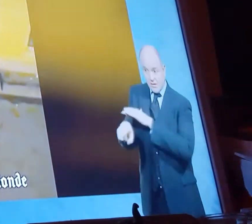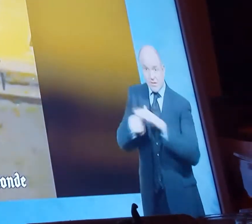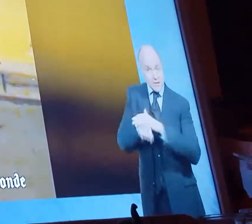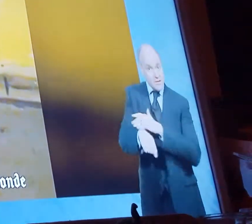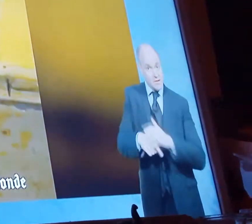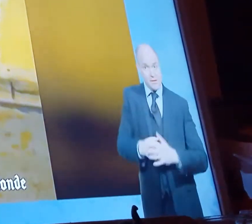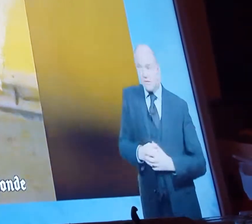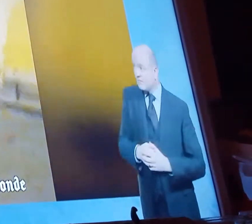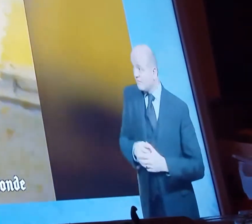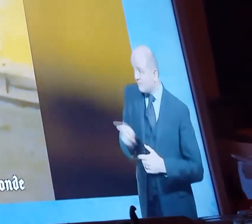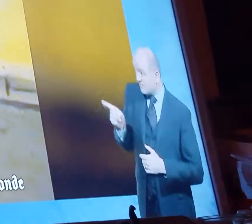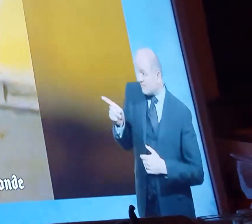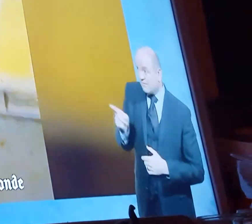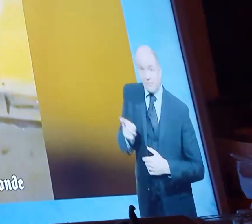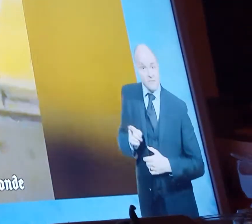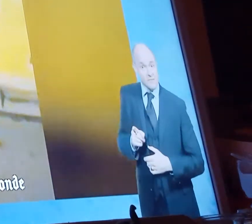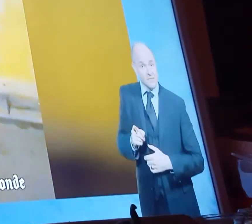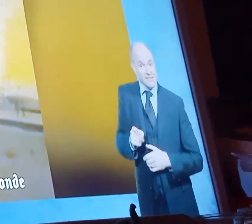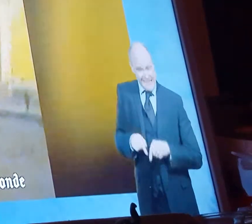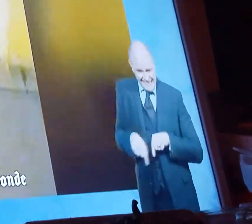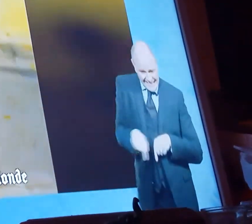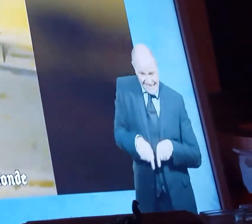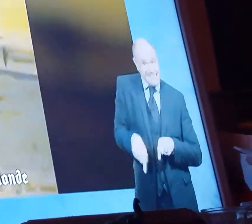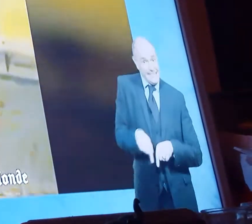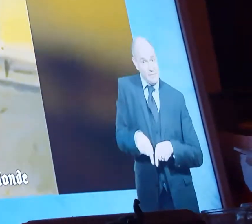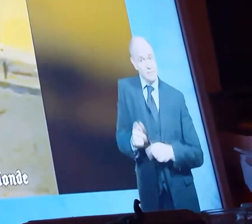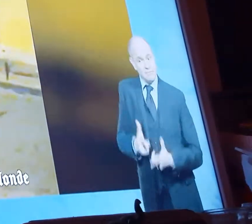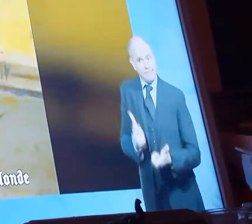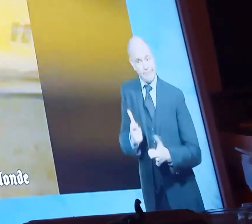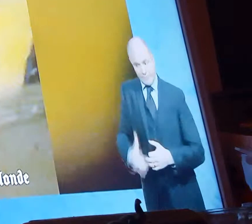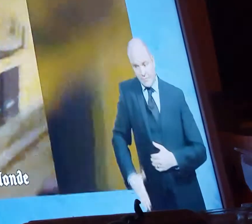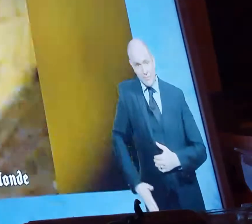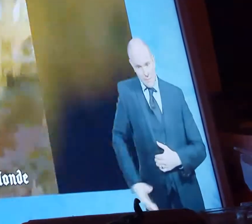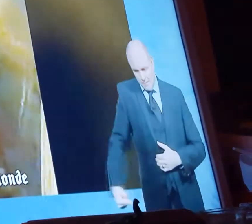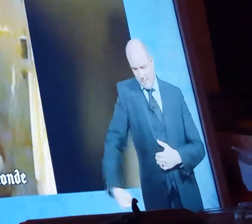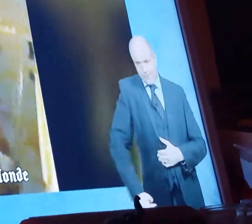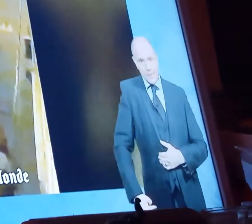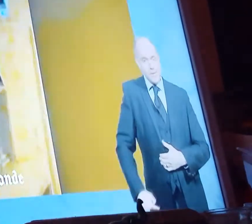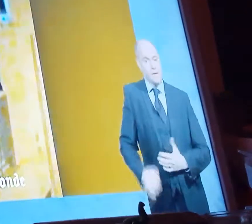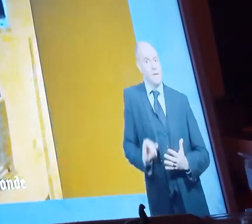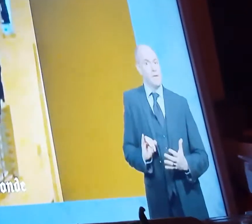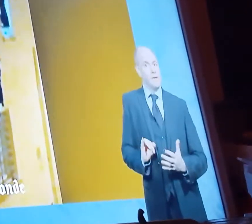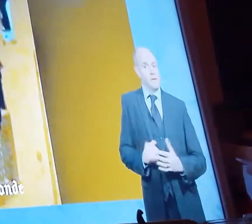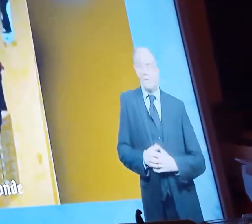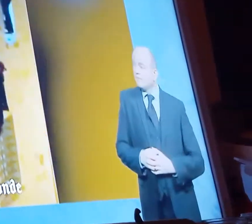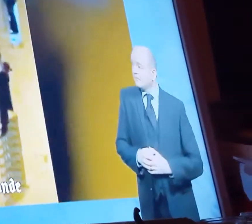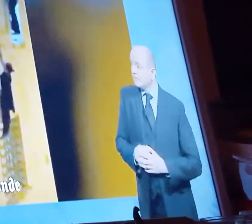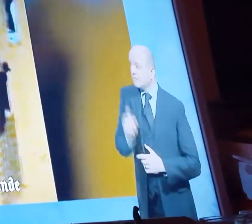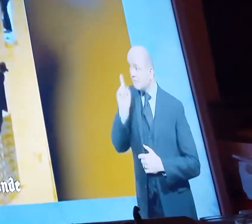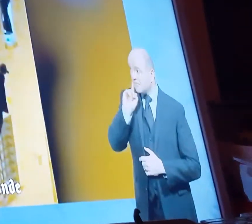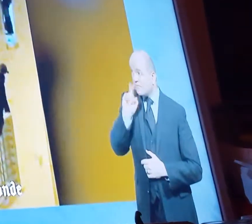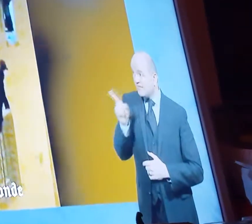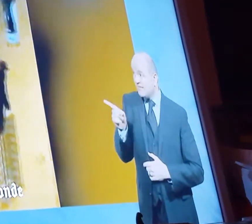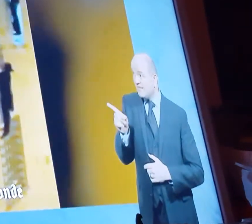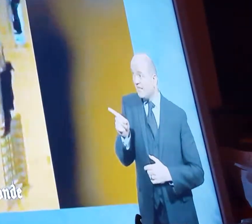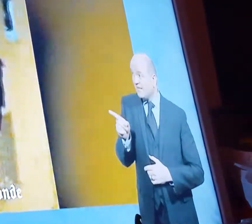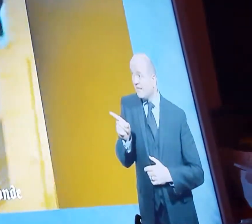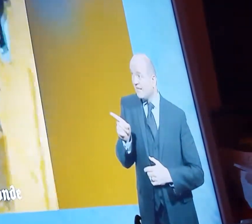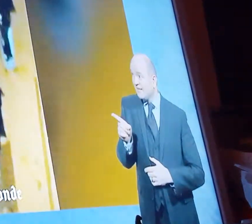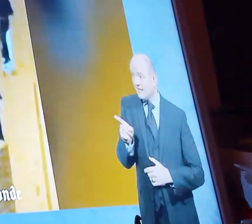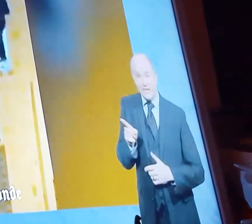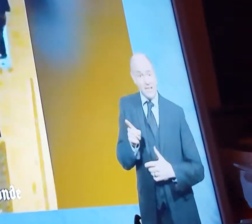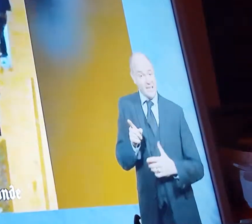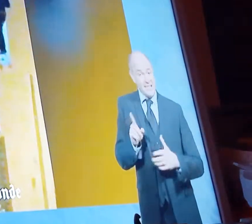This young man, aged in the leg, struggles to get away. And this woman, desperate to